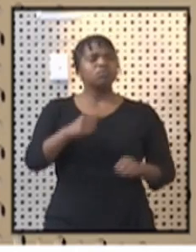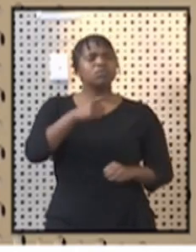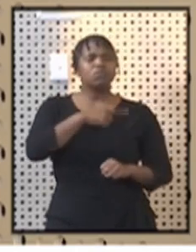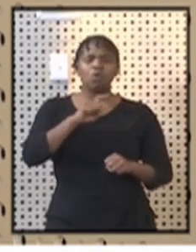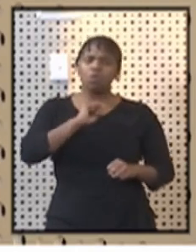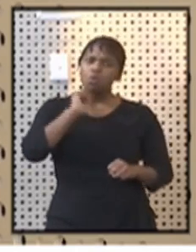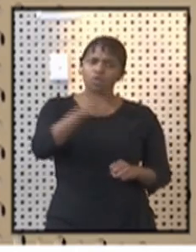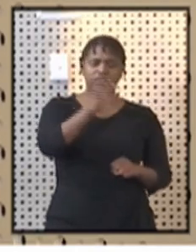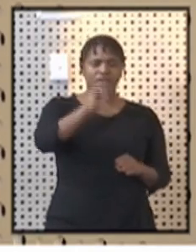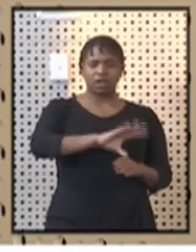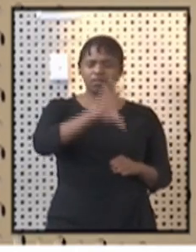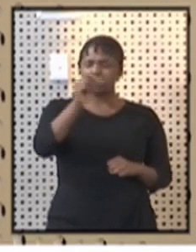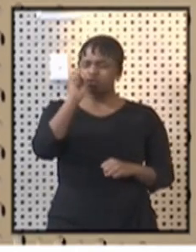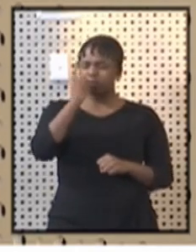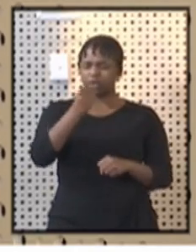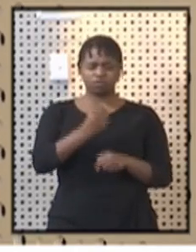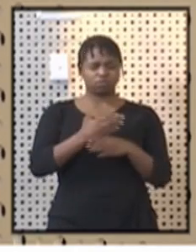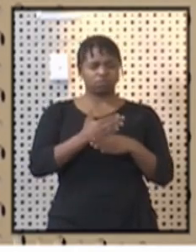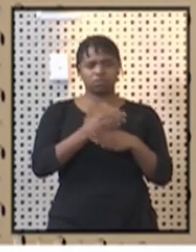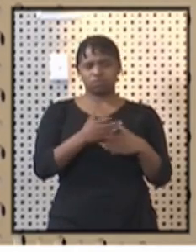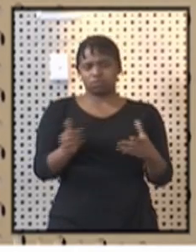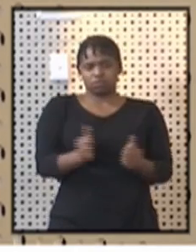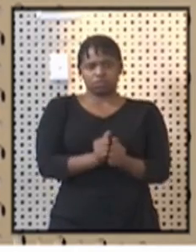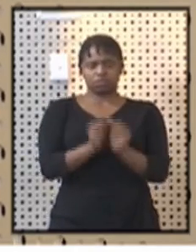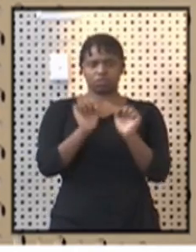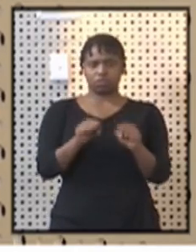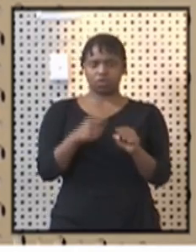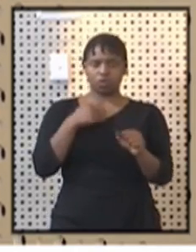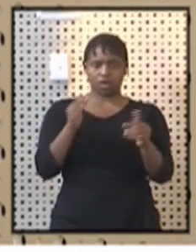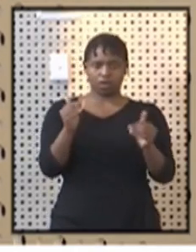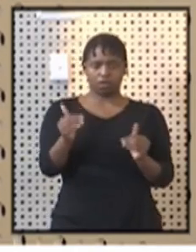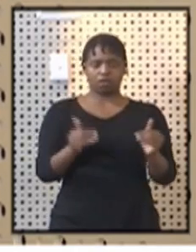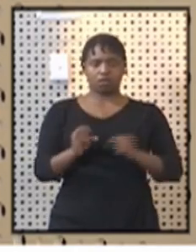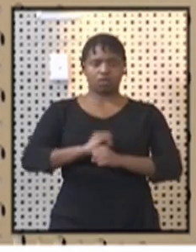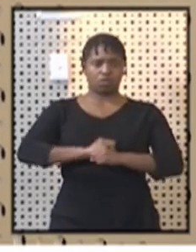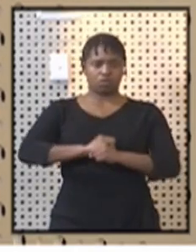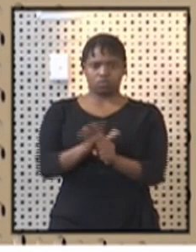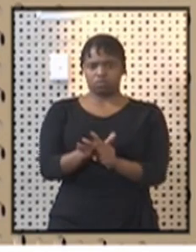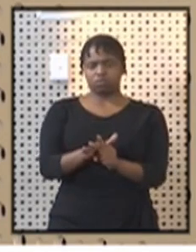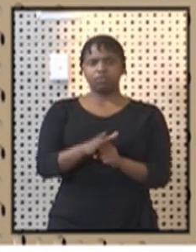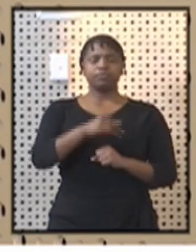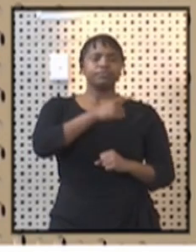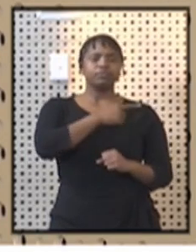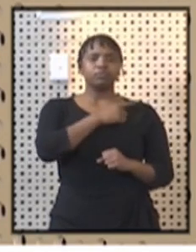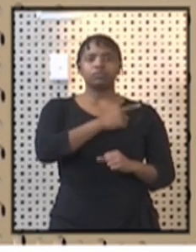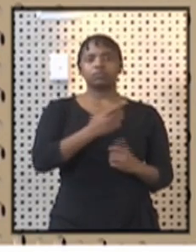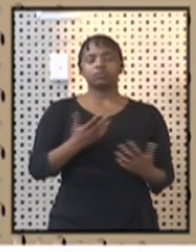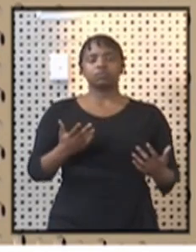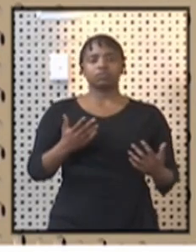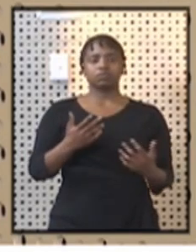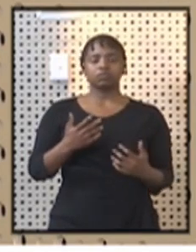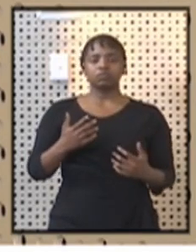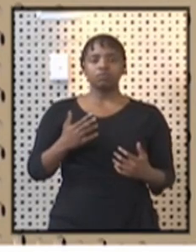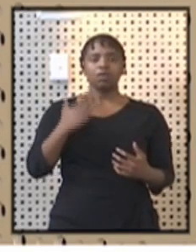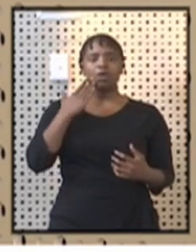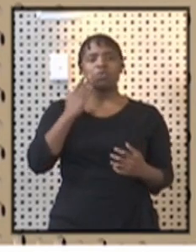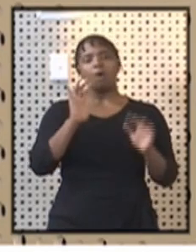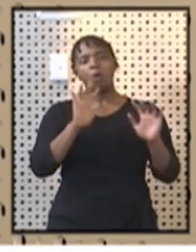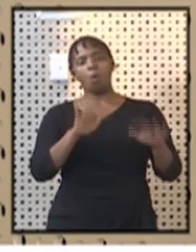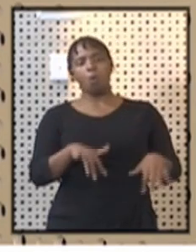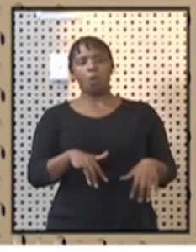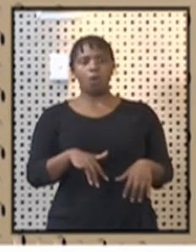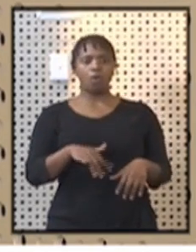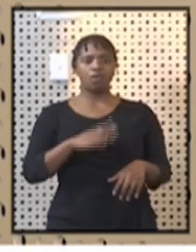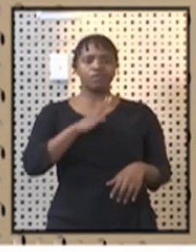we must work together to ensure that we manage the pandemic. Because the time where we are comfortable and